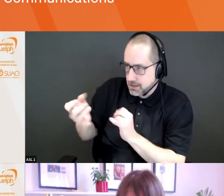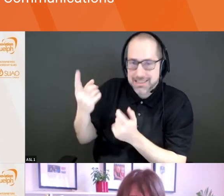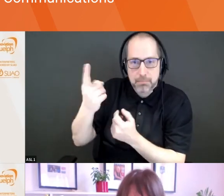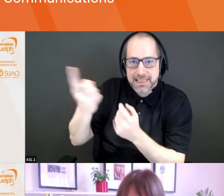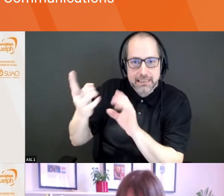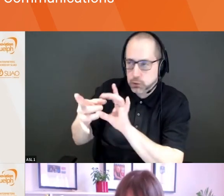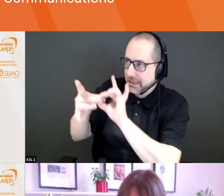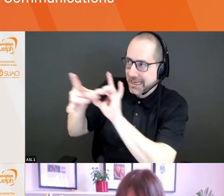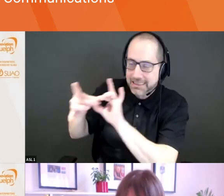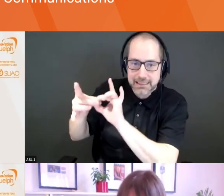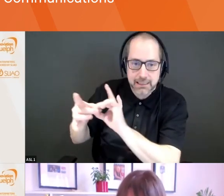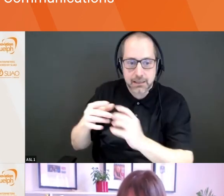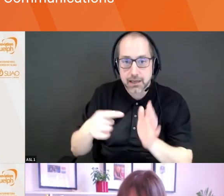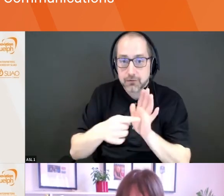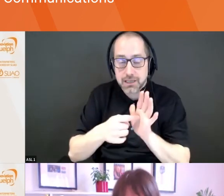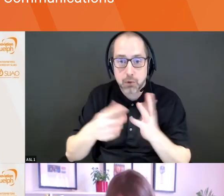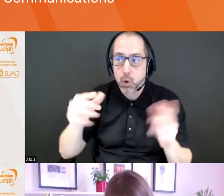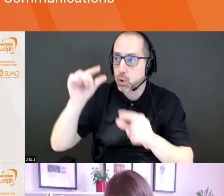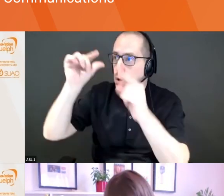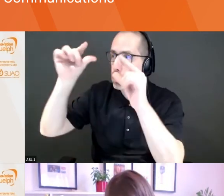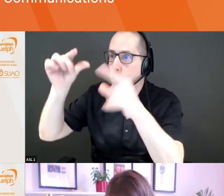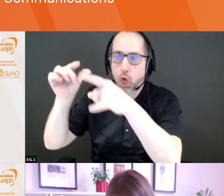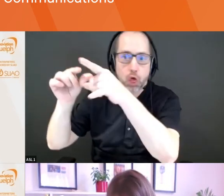hear this all the time. Oh, Google's looking for this, right?